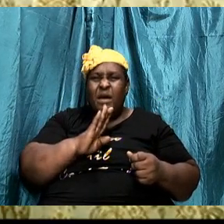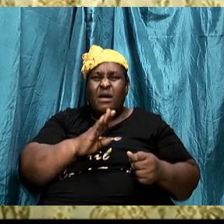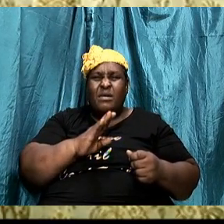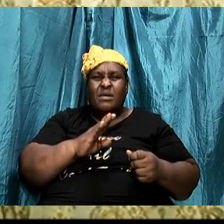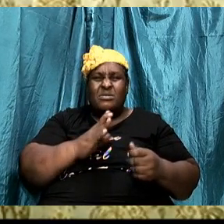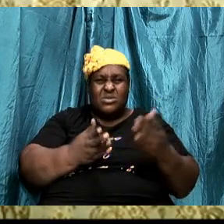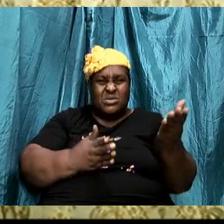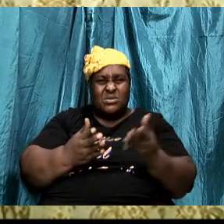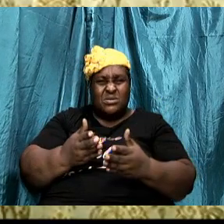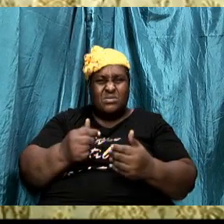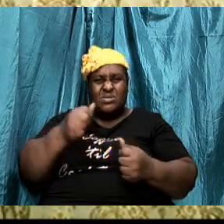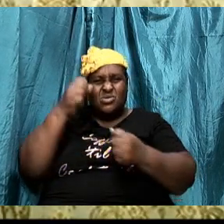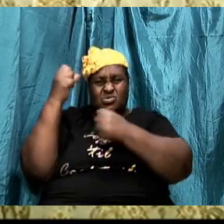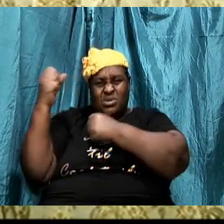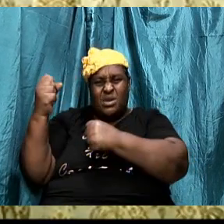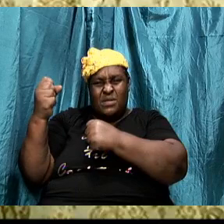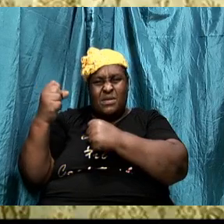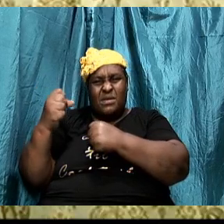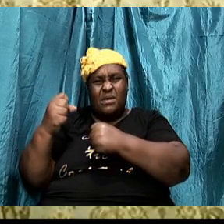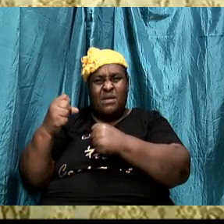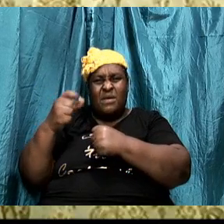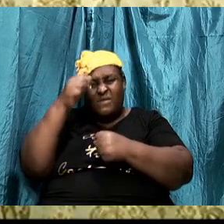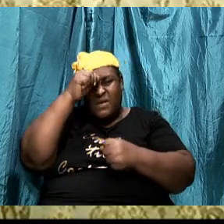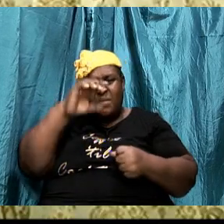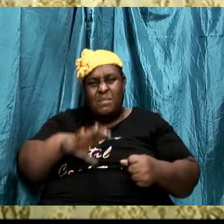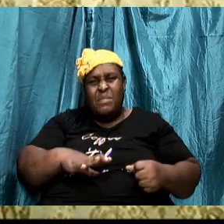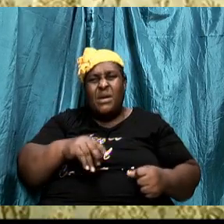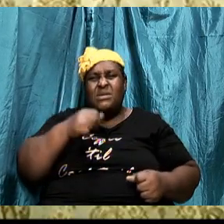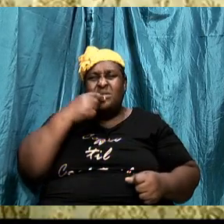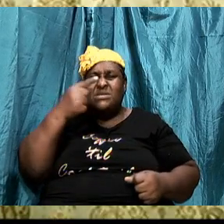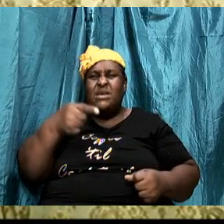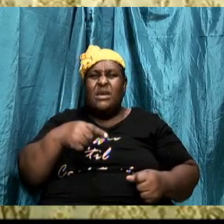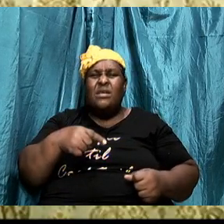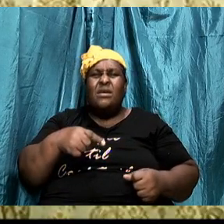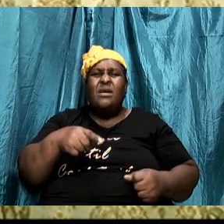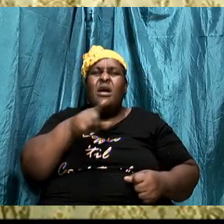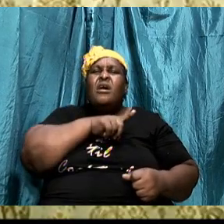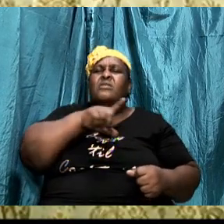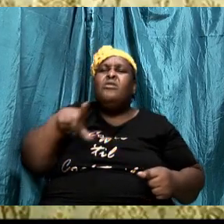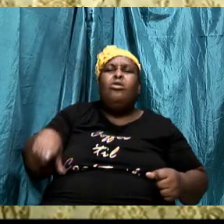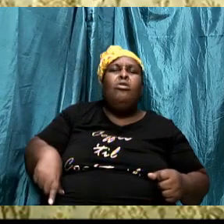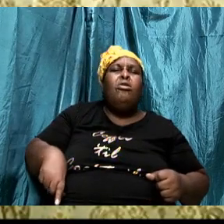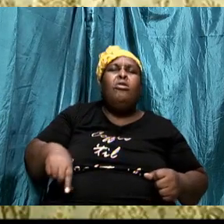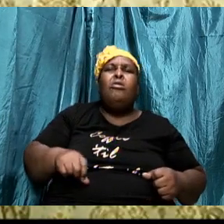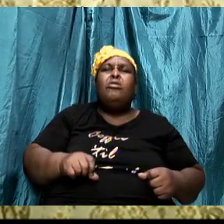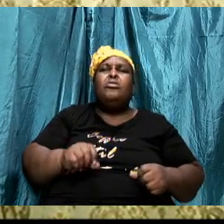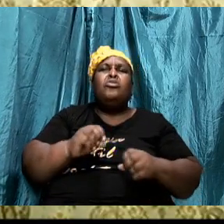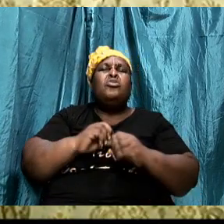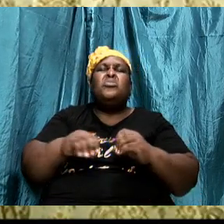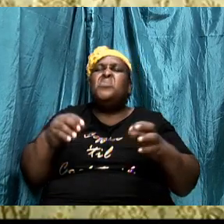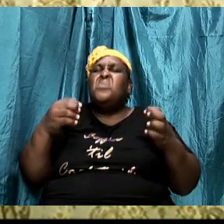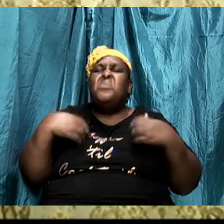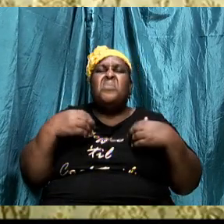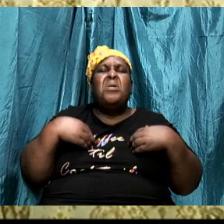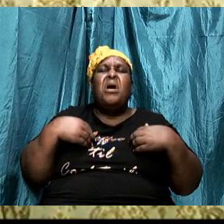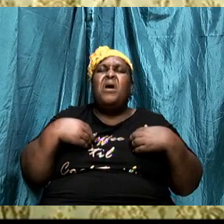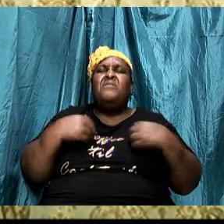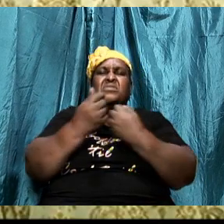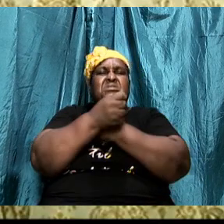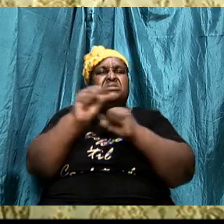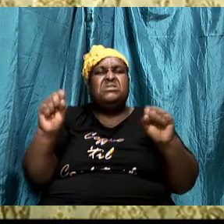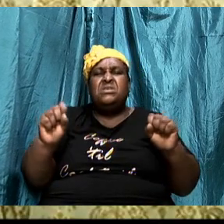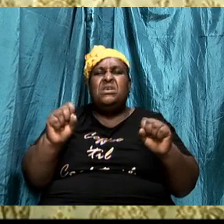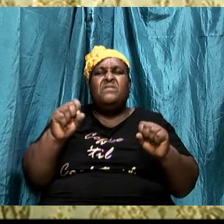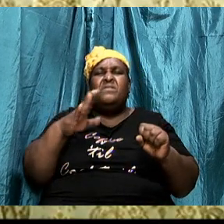Lord, the don't have to save by a few or he don't have to save by many. The Lord does what he please.